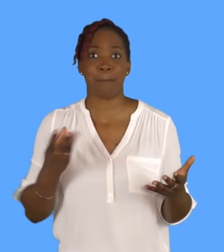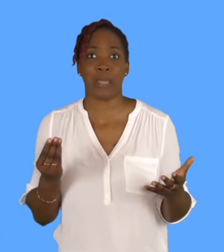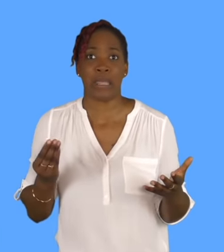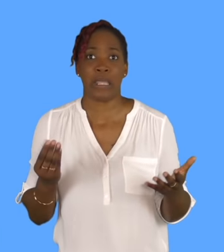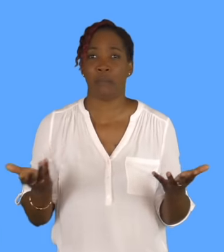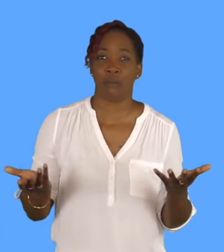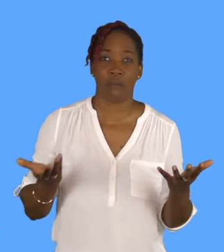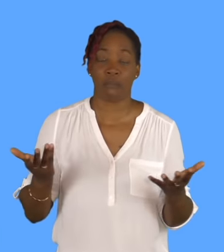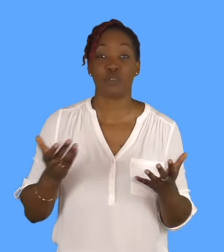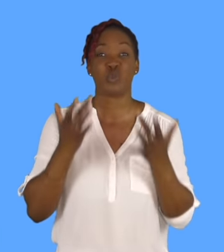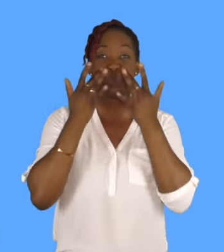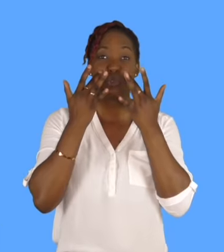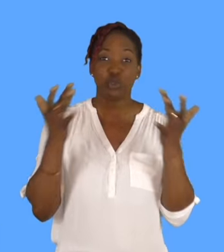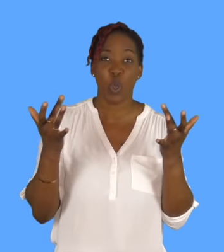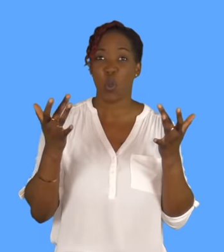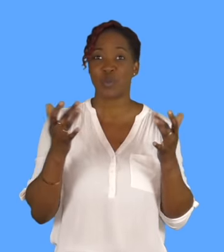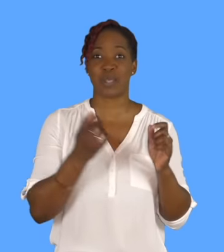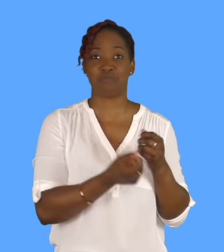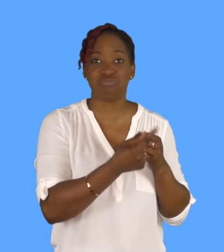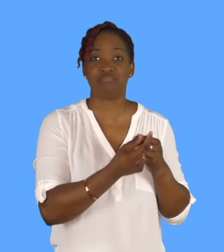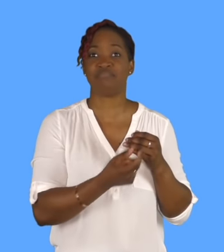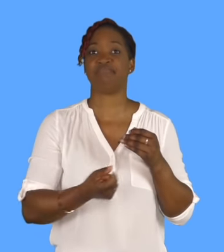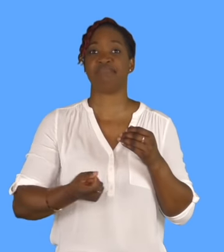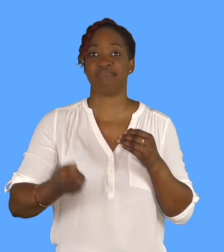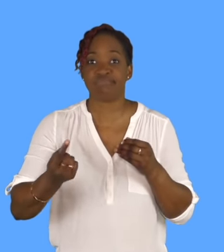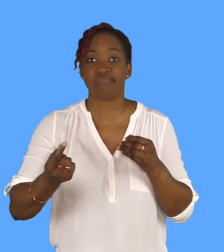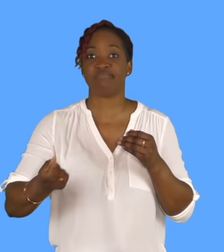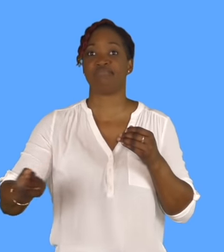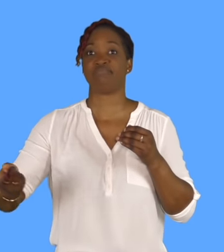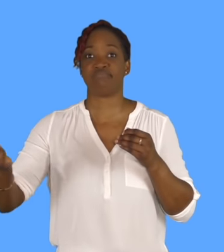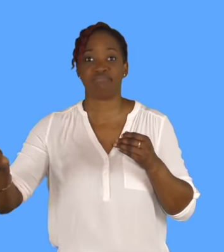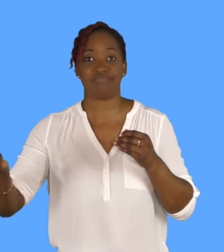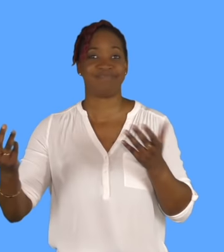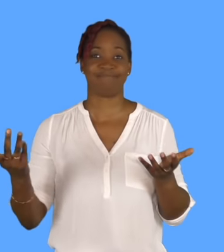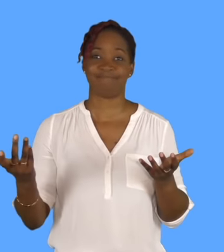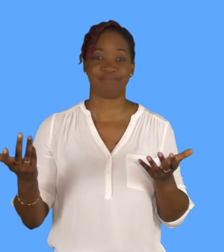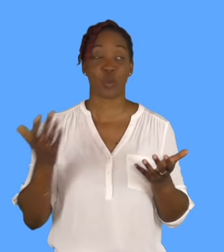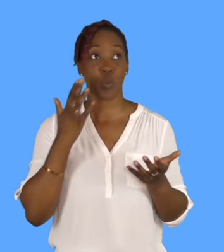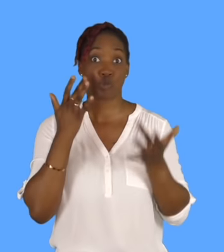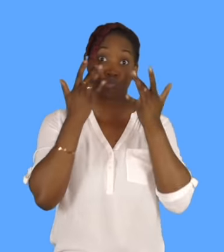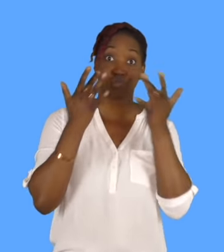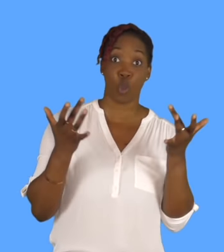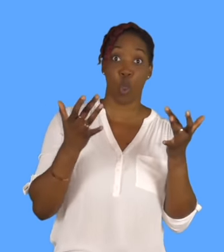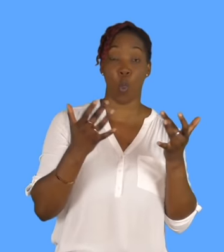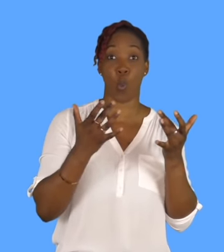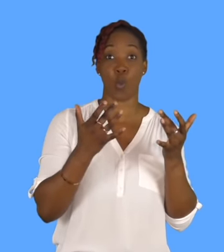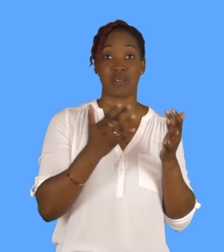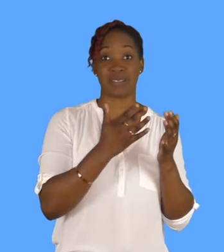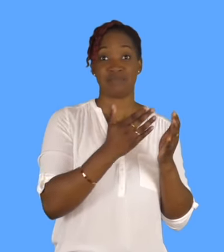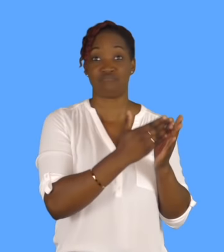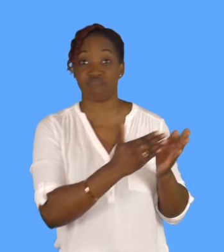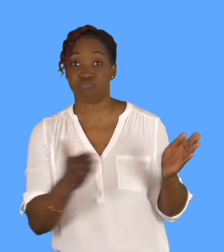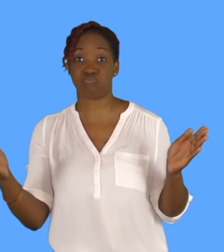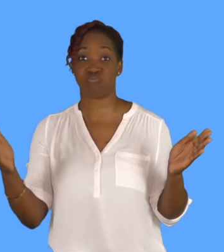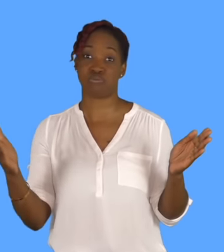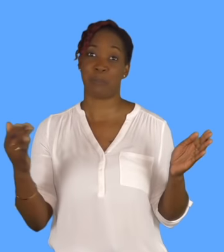dispersed. And they, and they sort of, when you have your shows spread over a year, you know, maybe whatever, seven odd